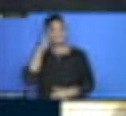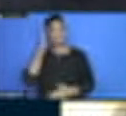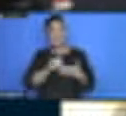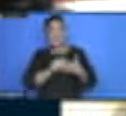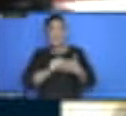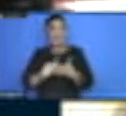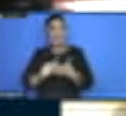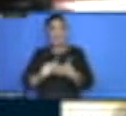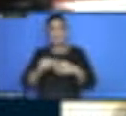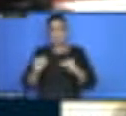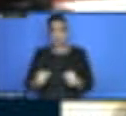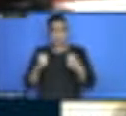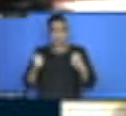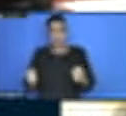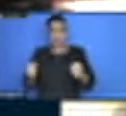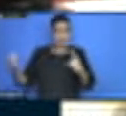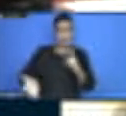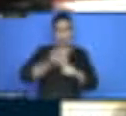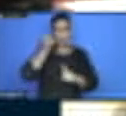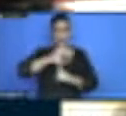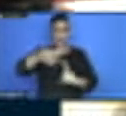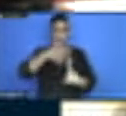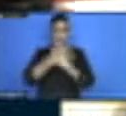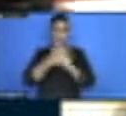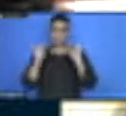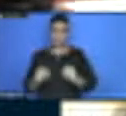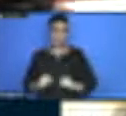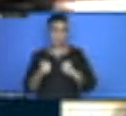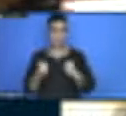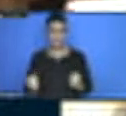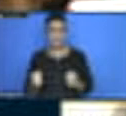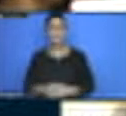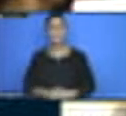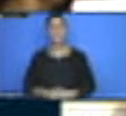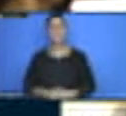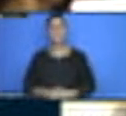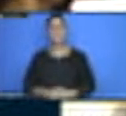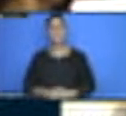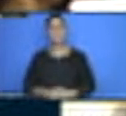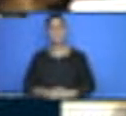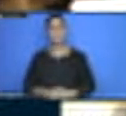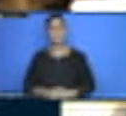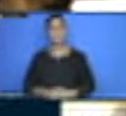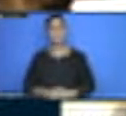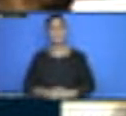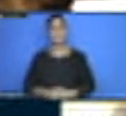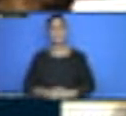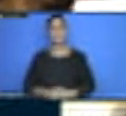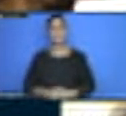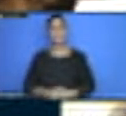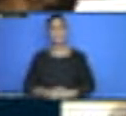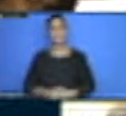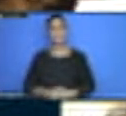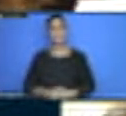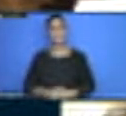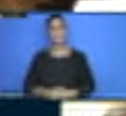development goal. Therefore, the challenges that are being faced by African countries, that we are not